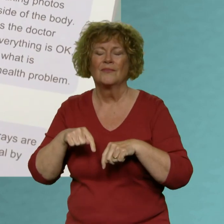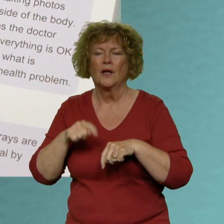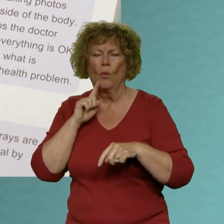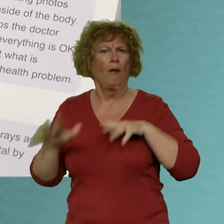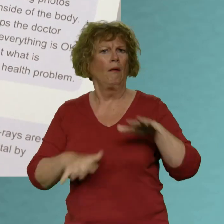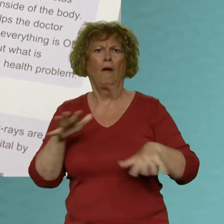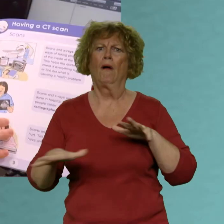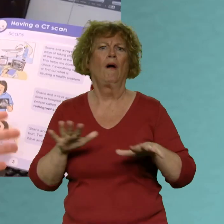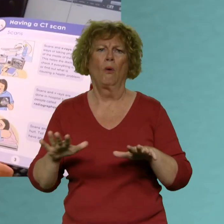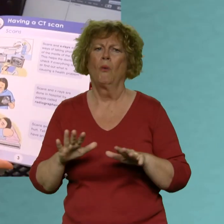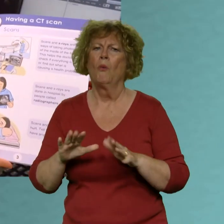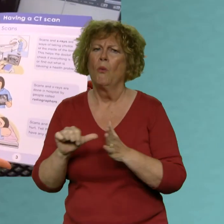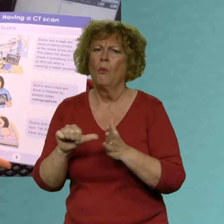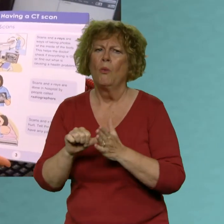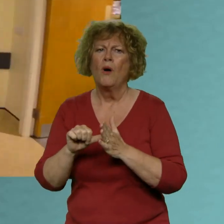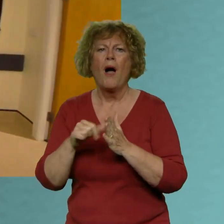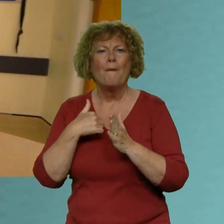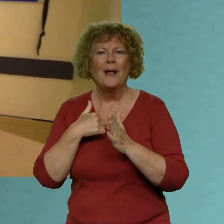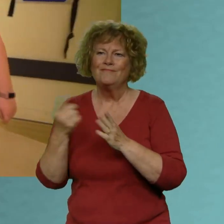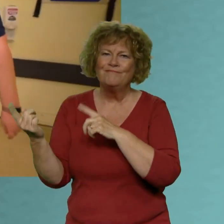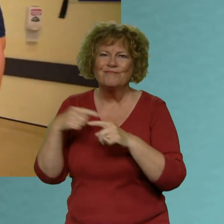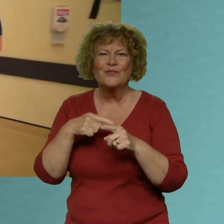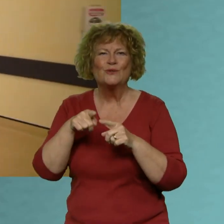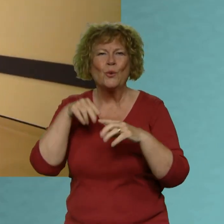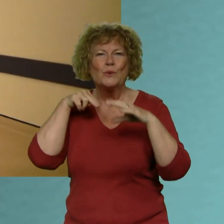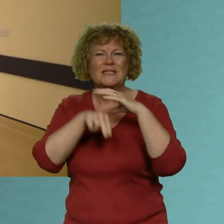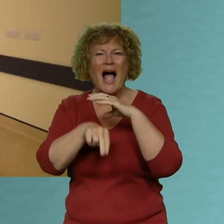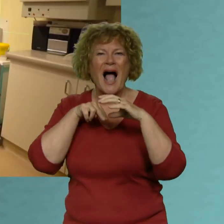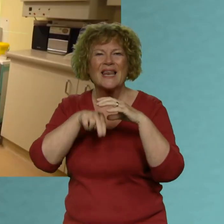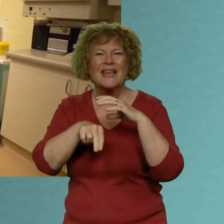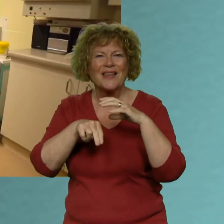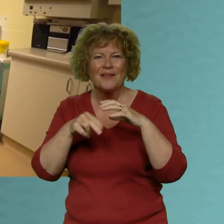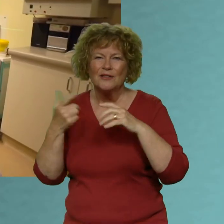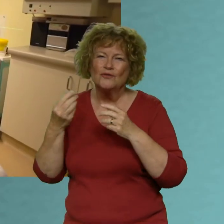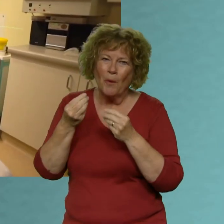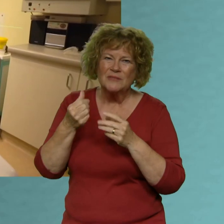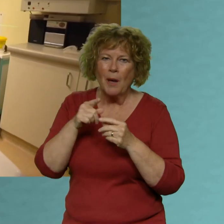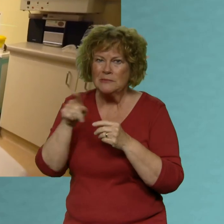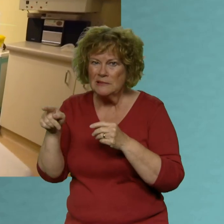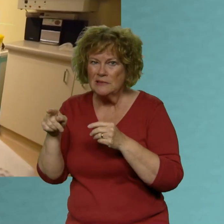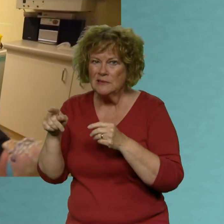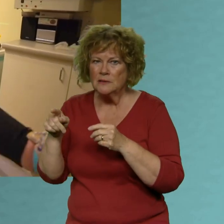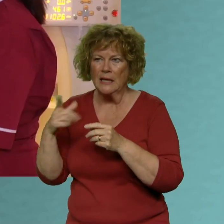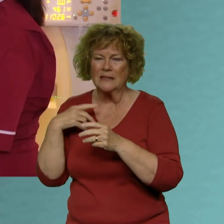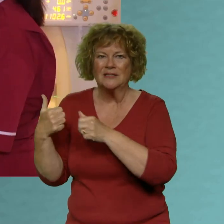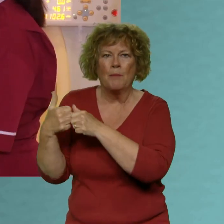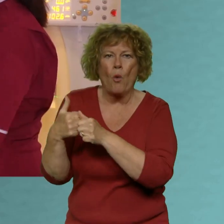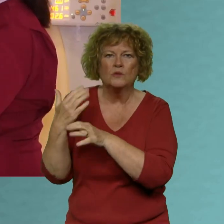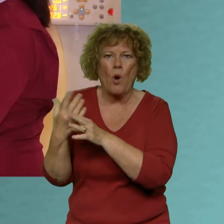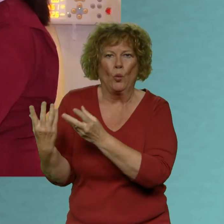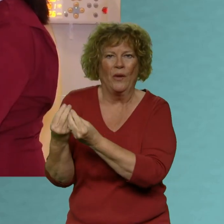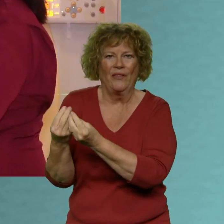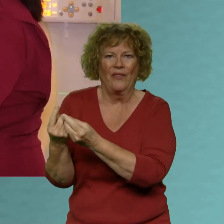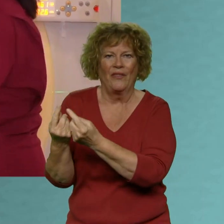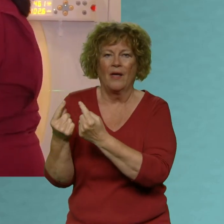bring them into the scanning room sometimes people with additional needs can come with their support worker before the actual